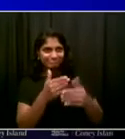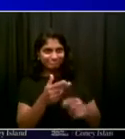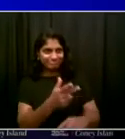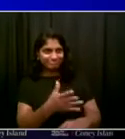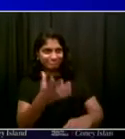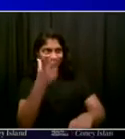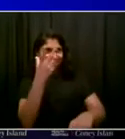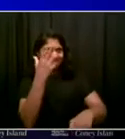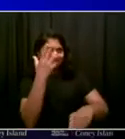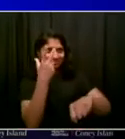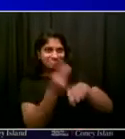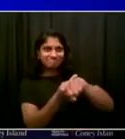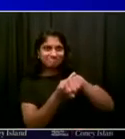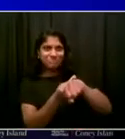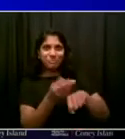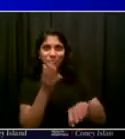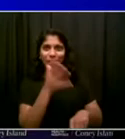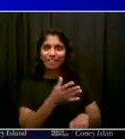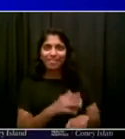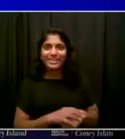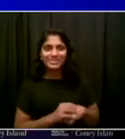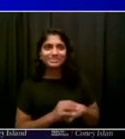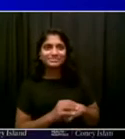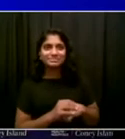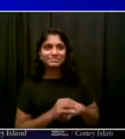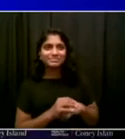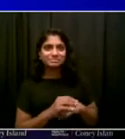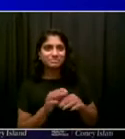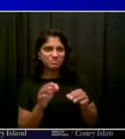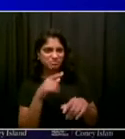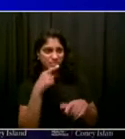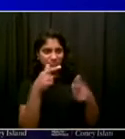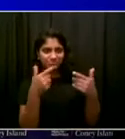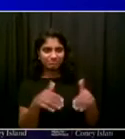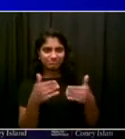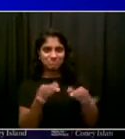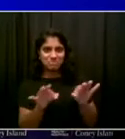Island. And we're really happy. want to thank everyone who works at Coney Island Hospital.